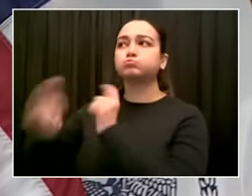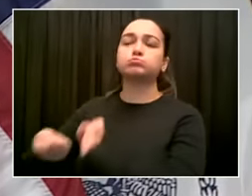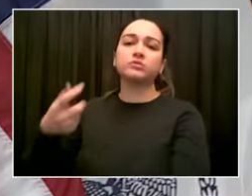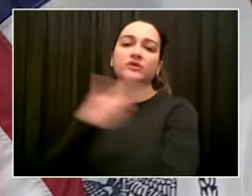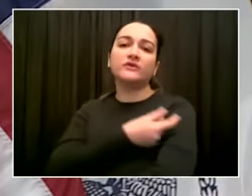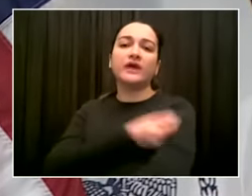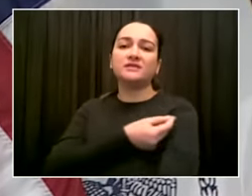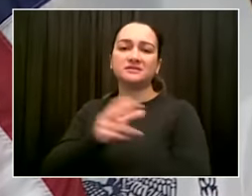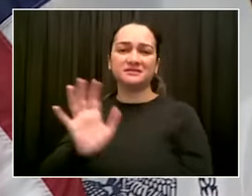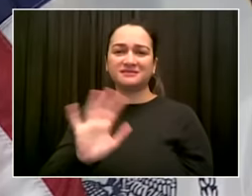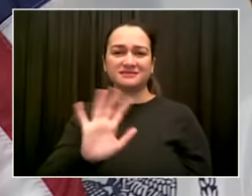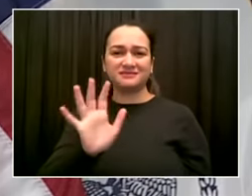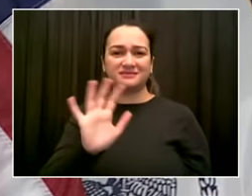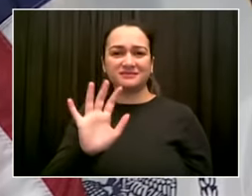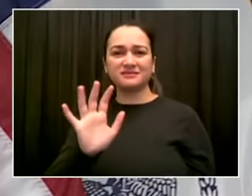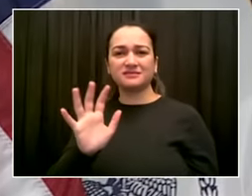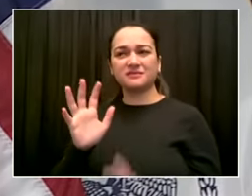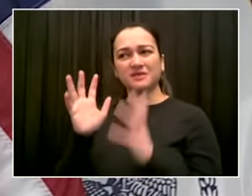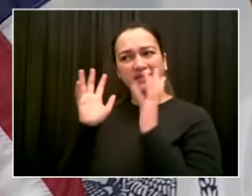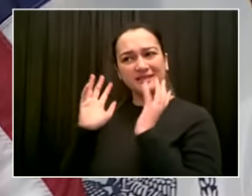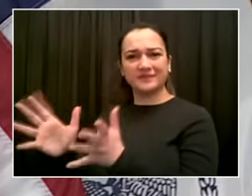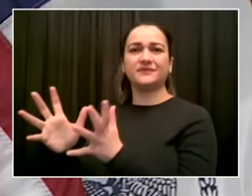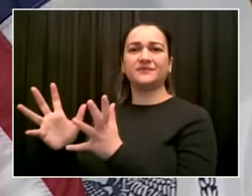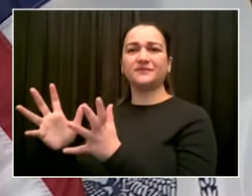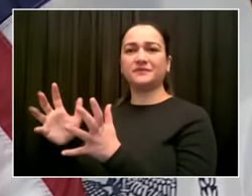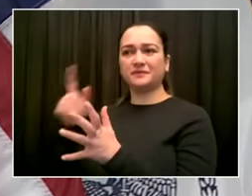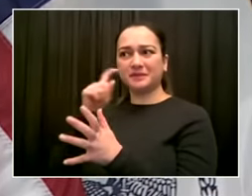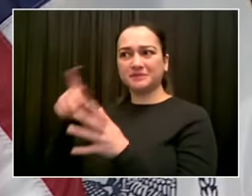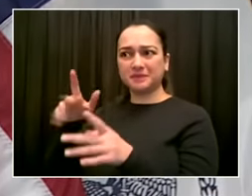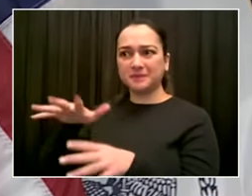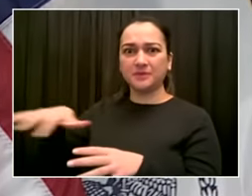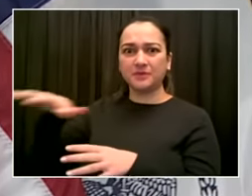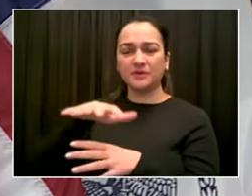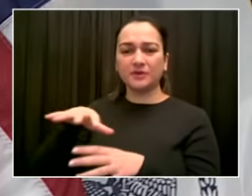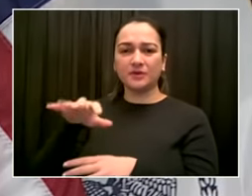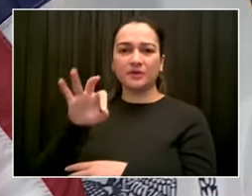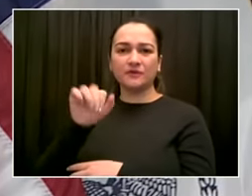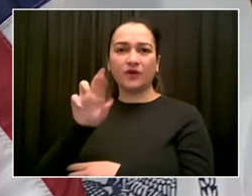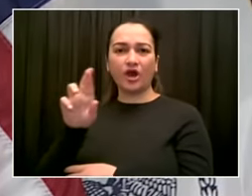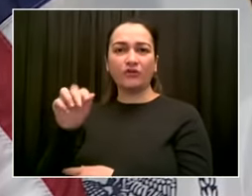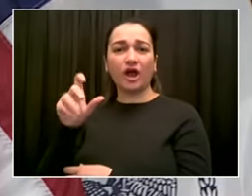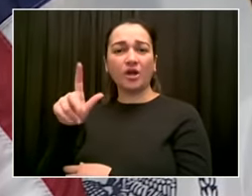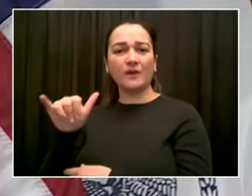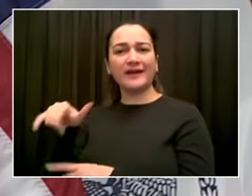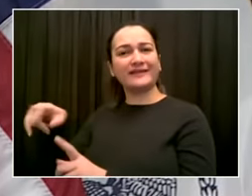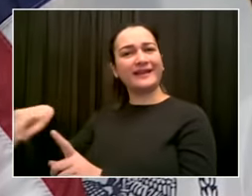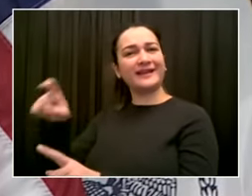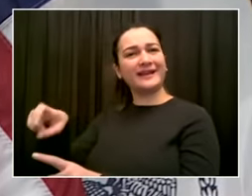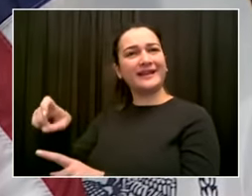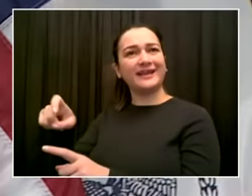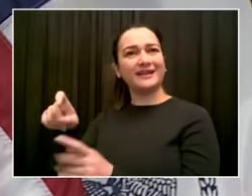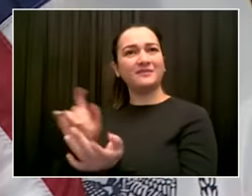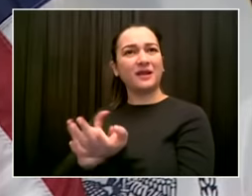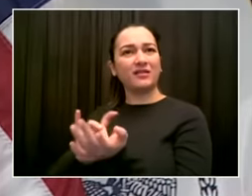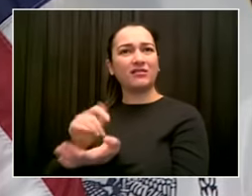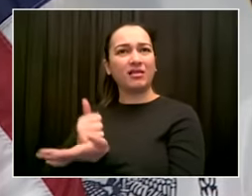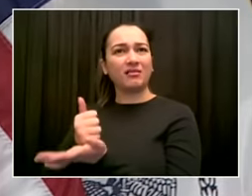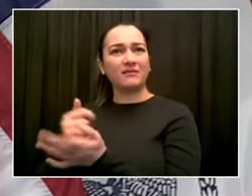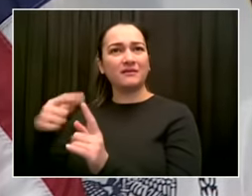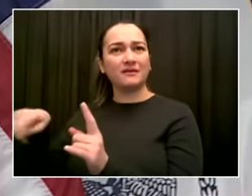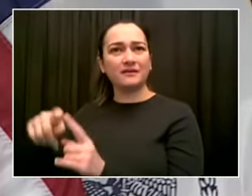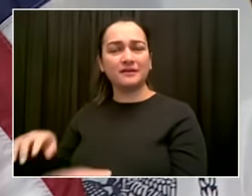health care for the people of the Rockways right now. The Rockways has taken on the chin for generations.